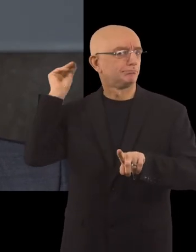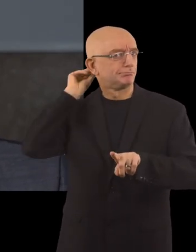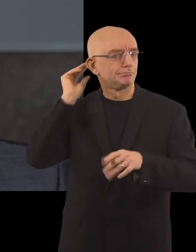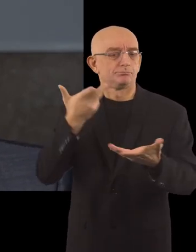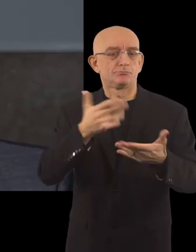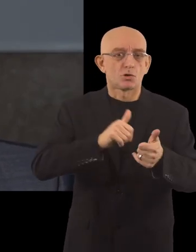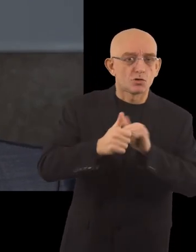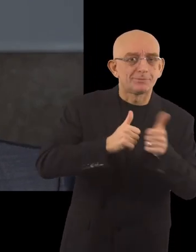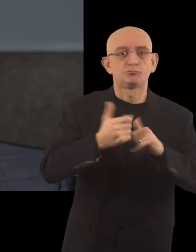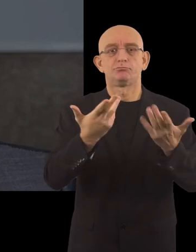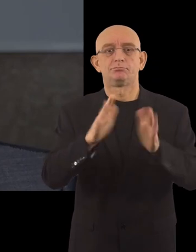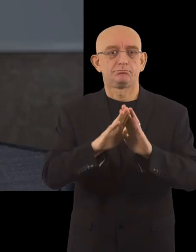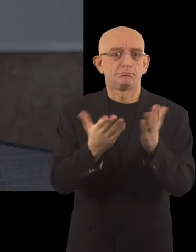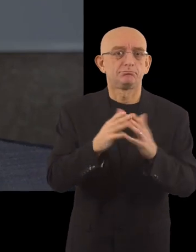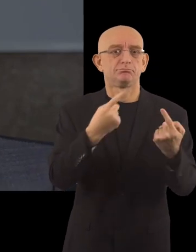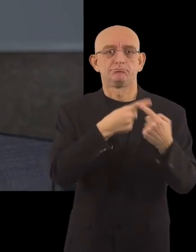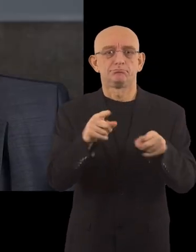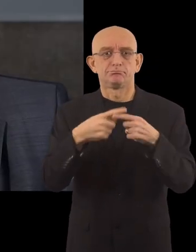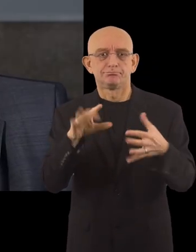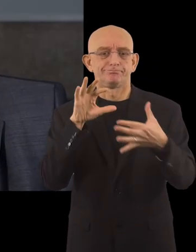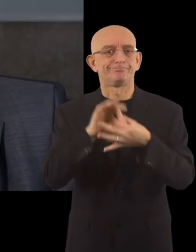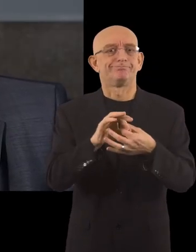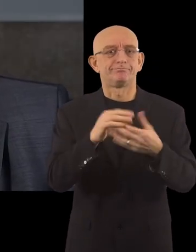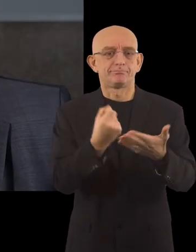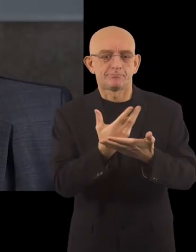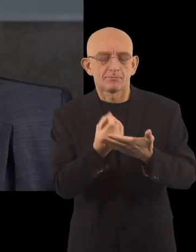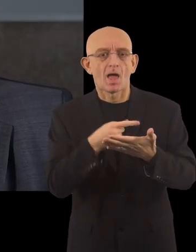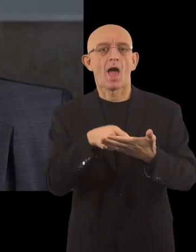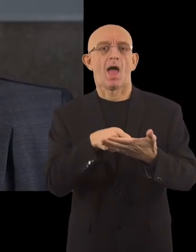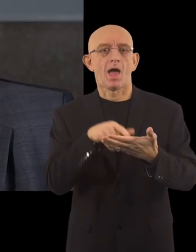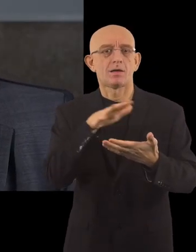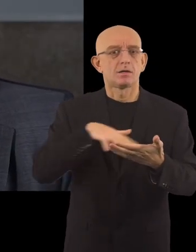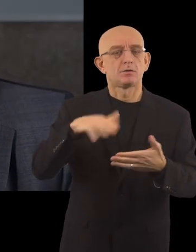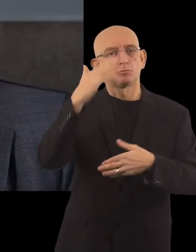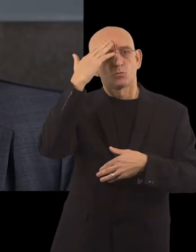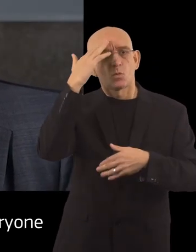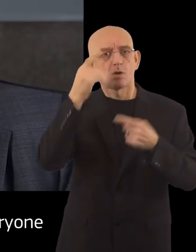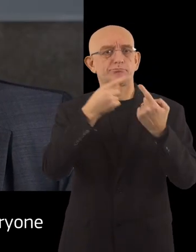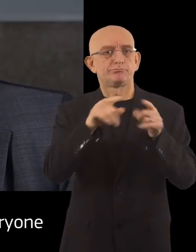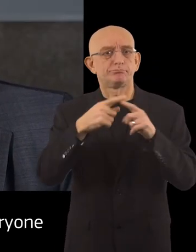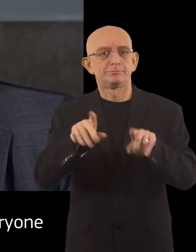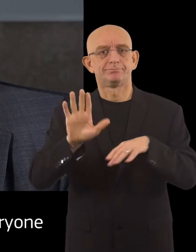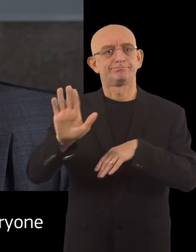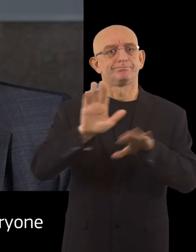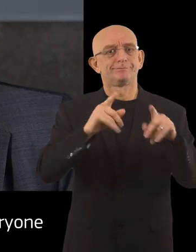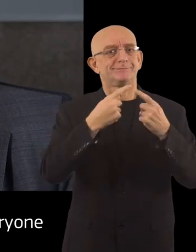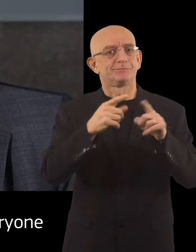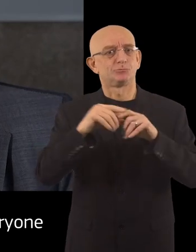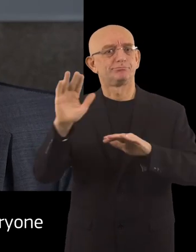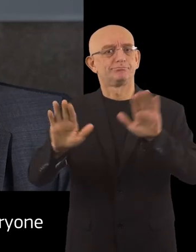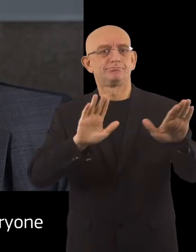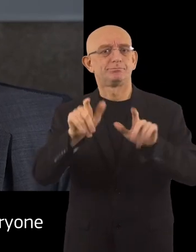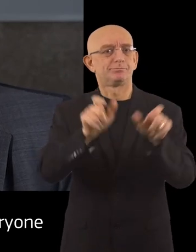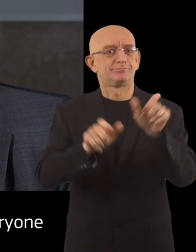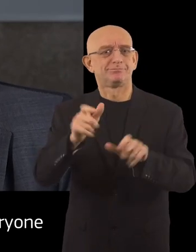competition, publications that aim at raising our social awareness, setting modern standard